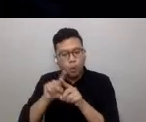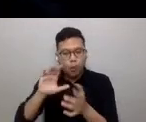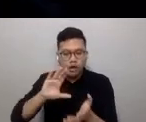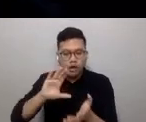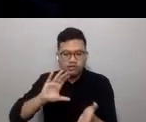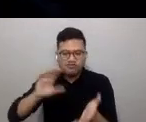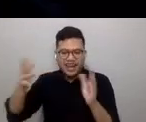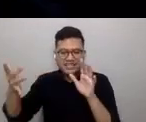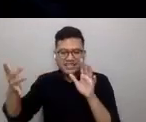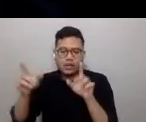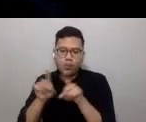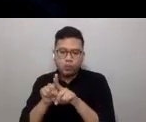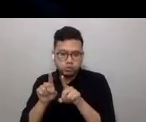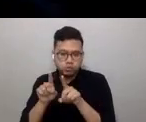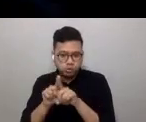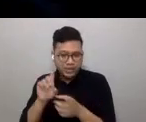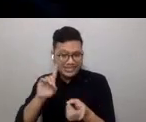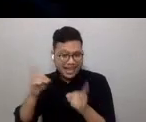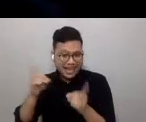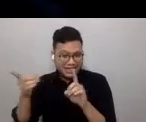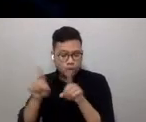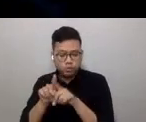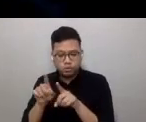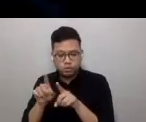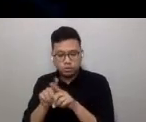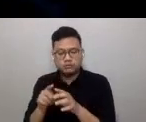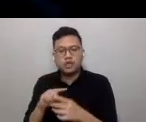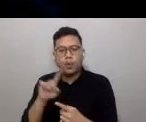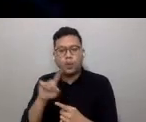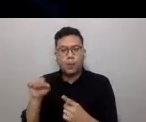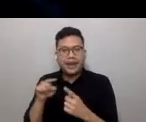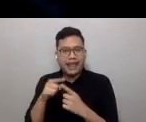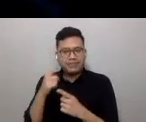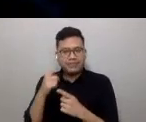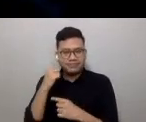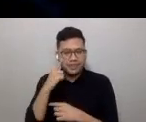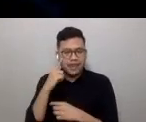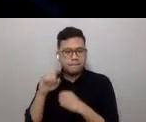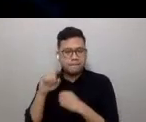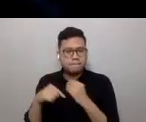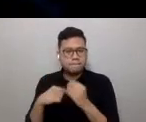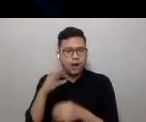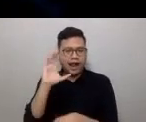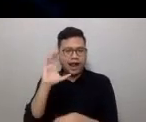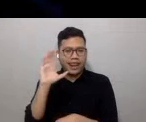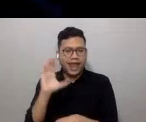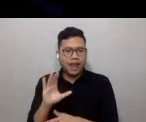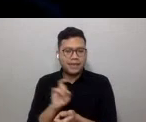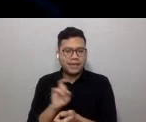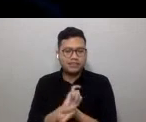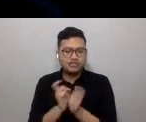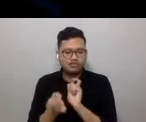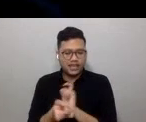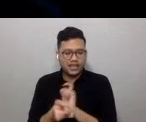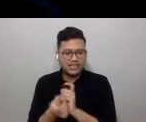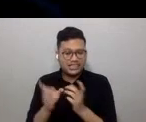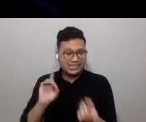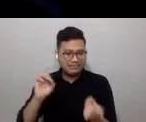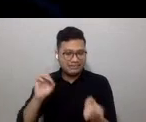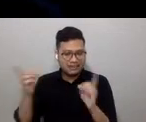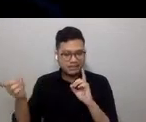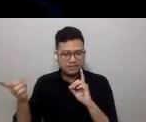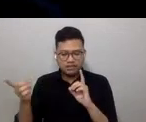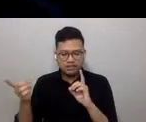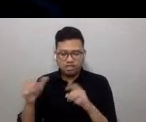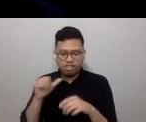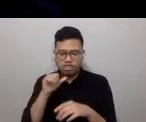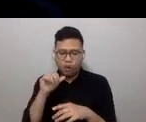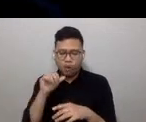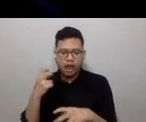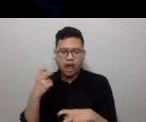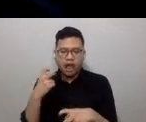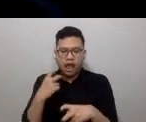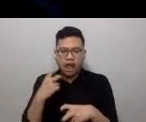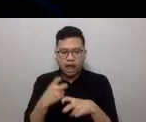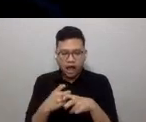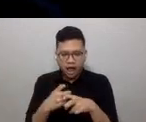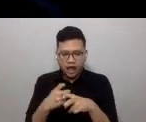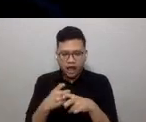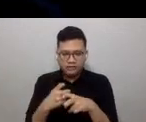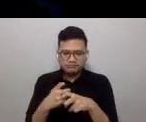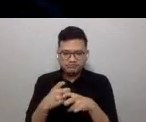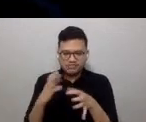When I think of climate change-related disasters, it is not hard to disassociate this with flooding.